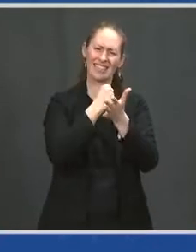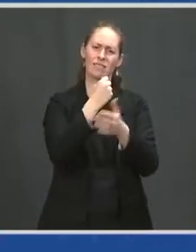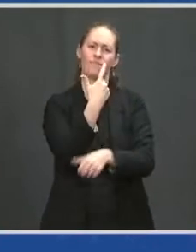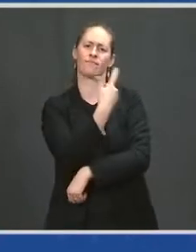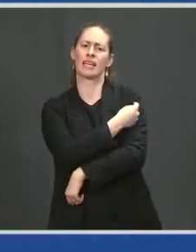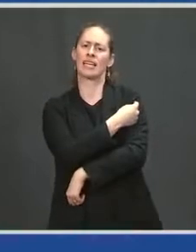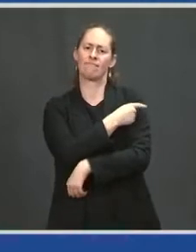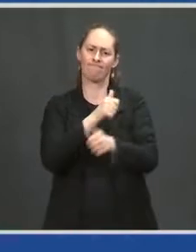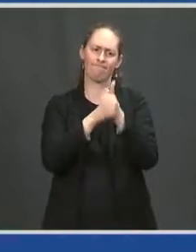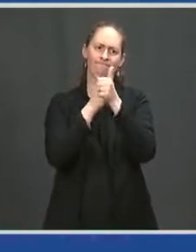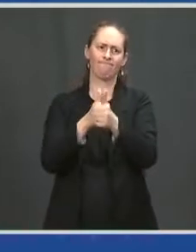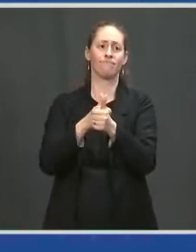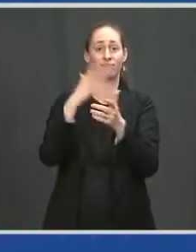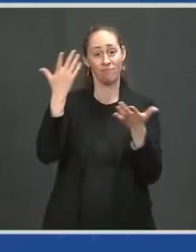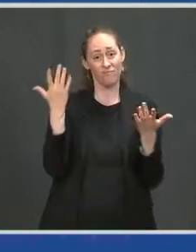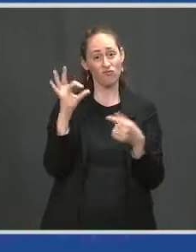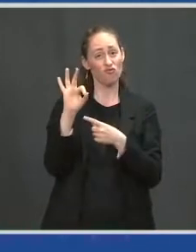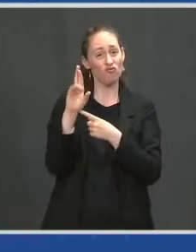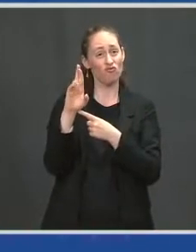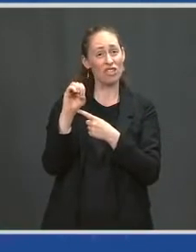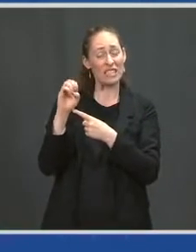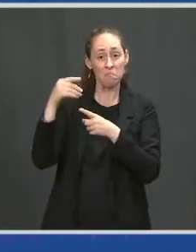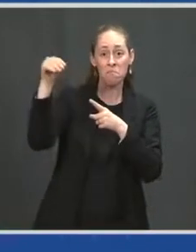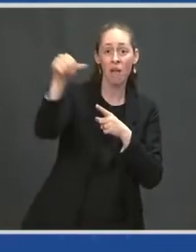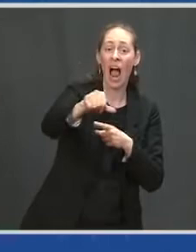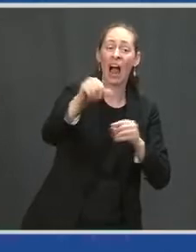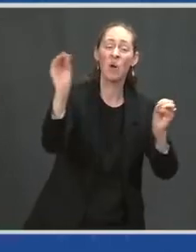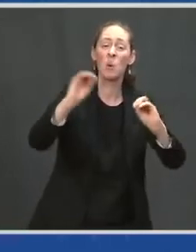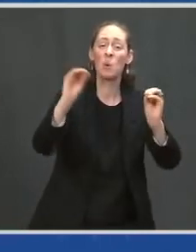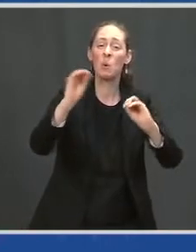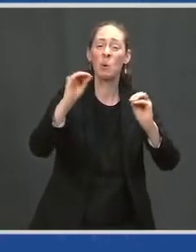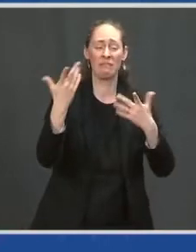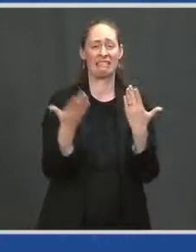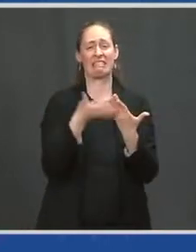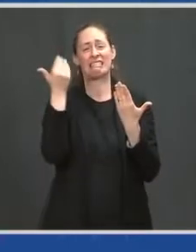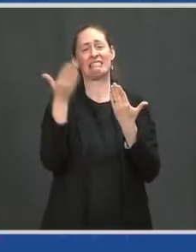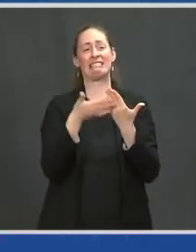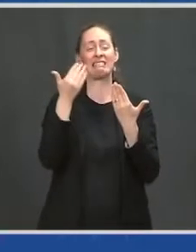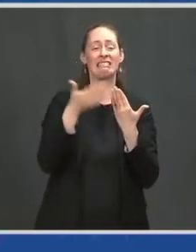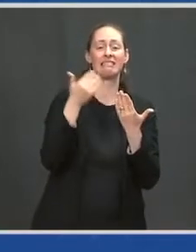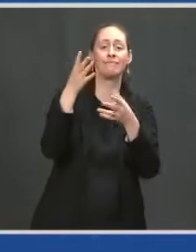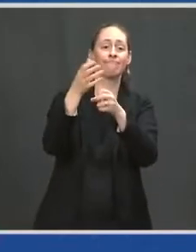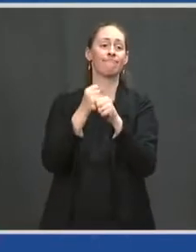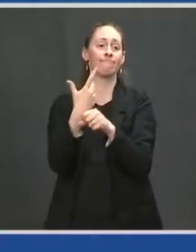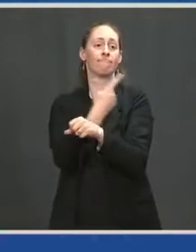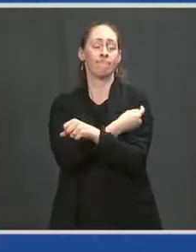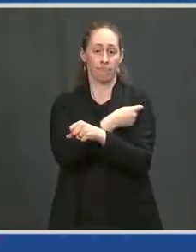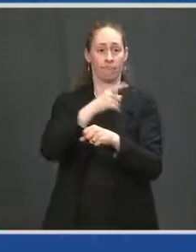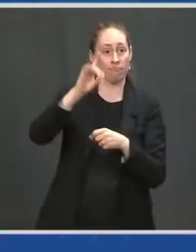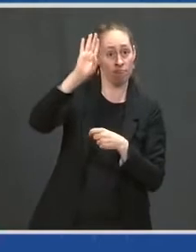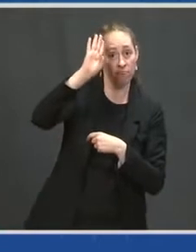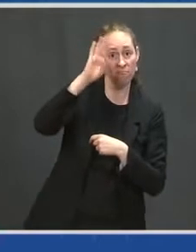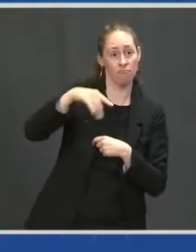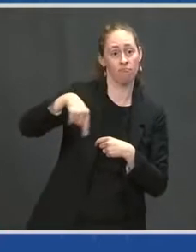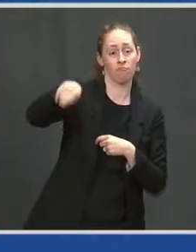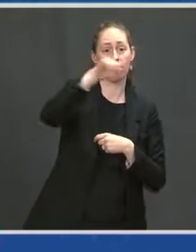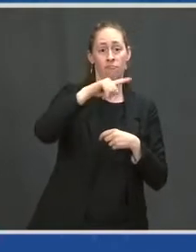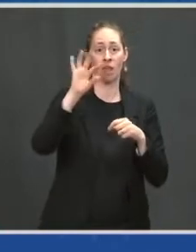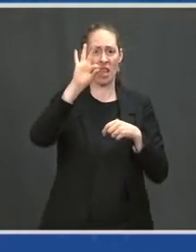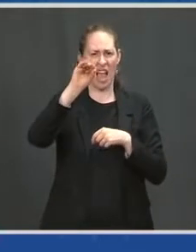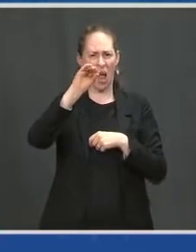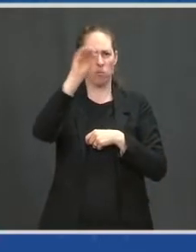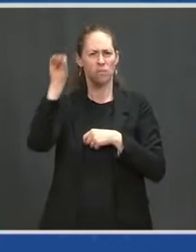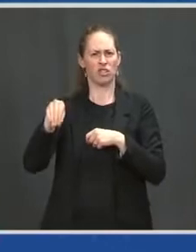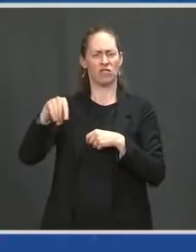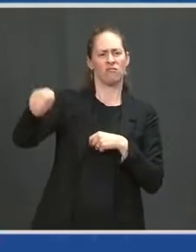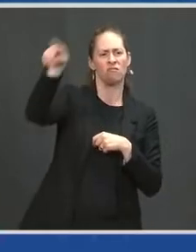It's free and it's convenient. Ninety percent of the American people live within five miles of